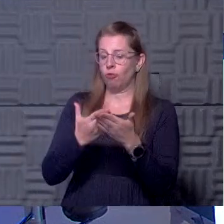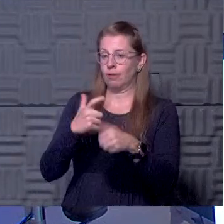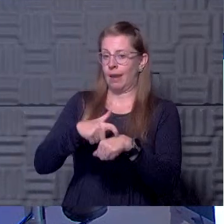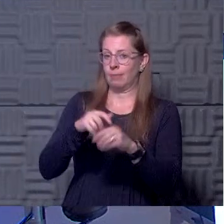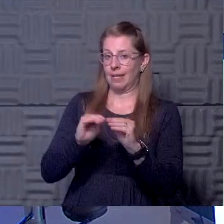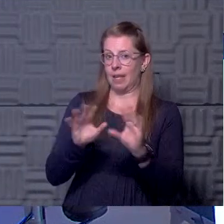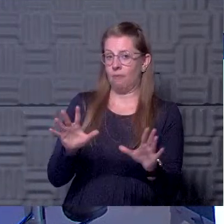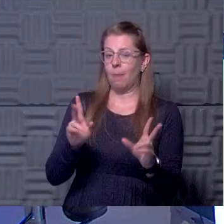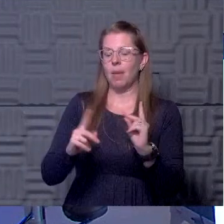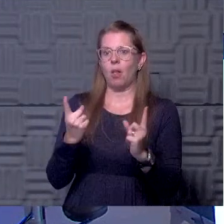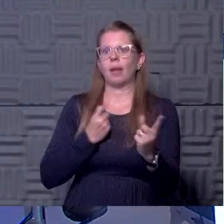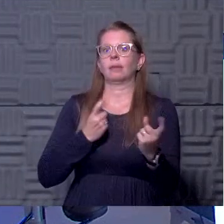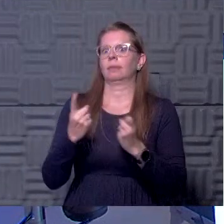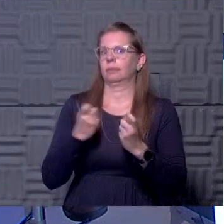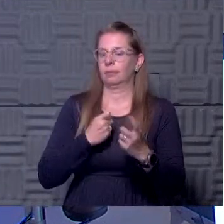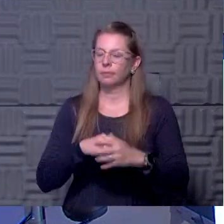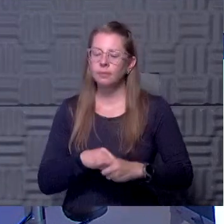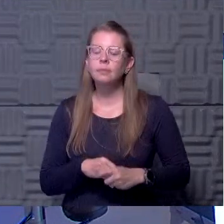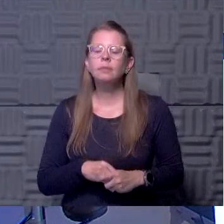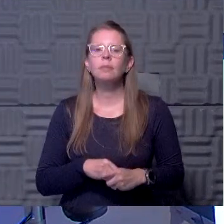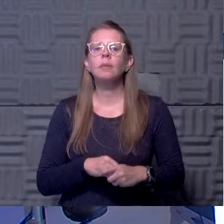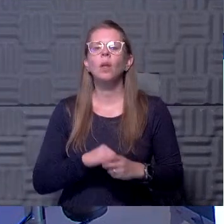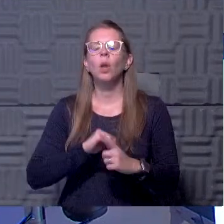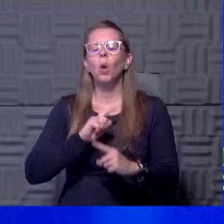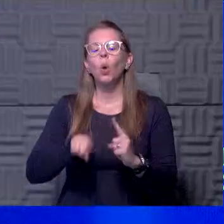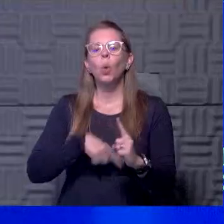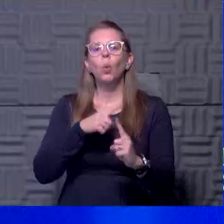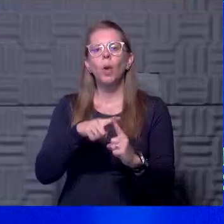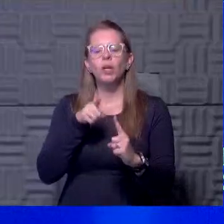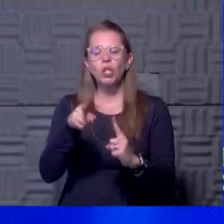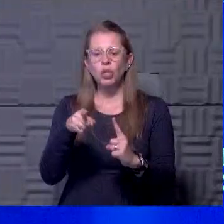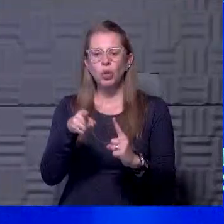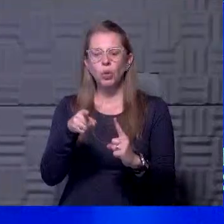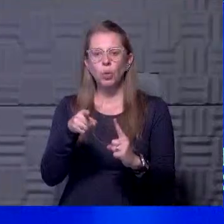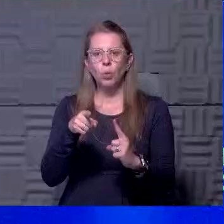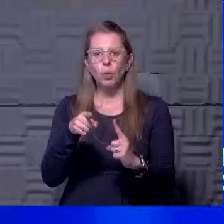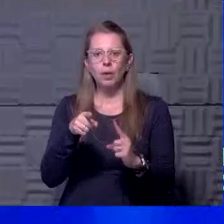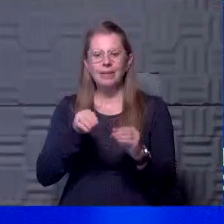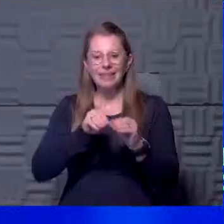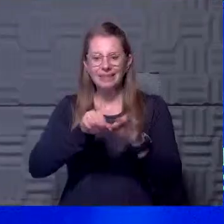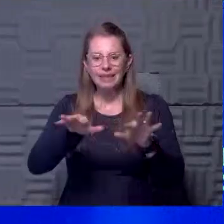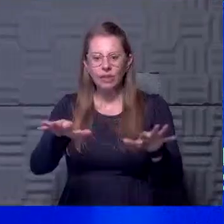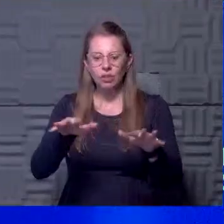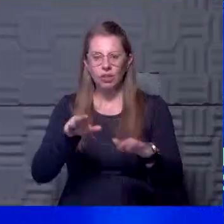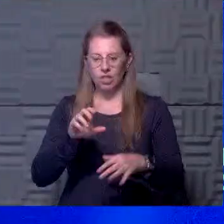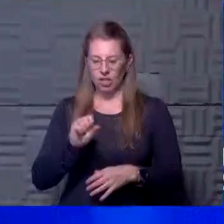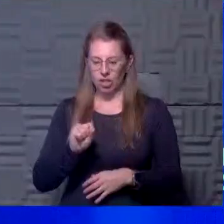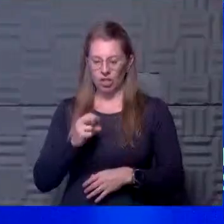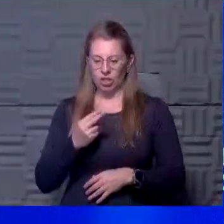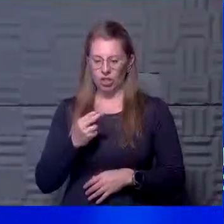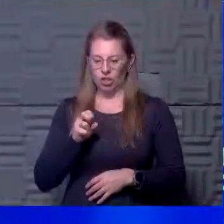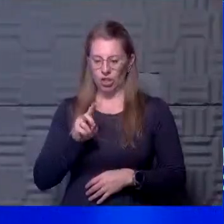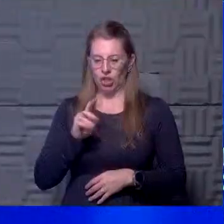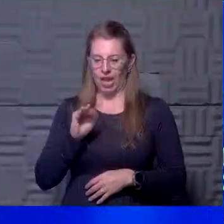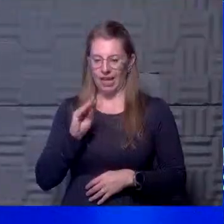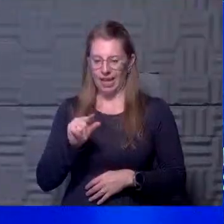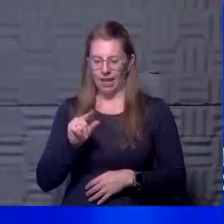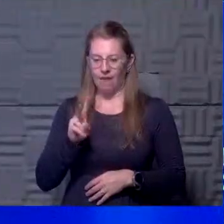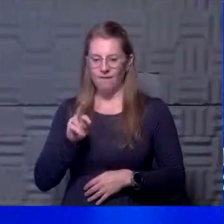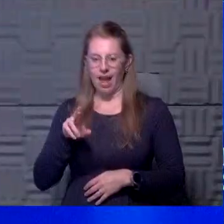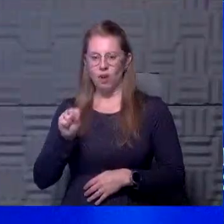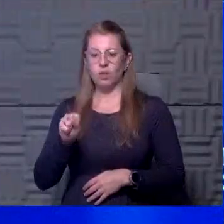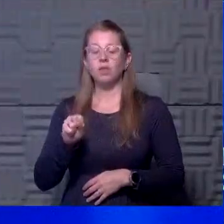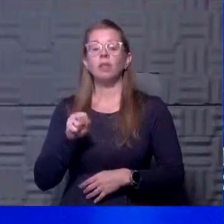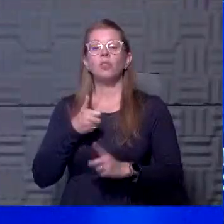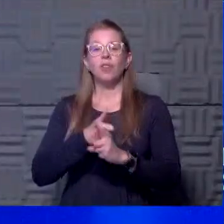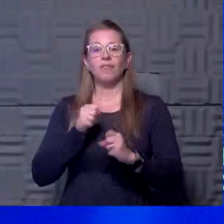when, because people are asking, when are you contagious when you're shedding the virus? And you just said you can shed the virus